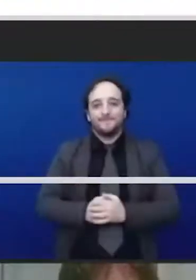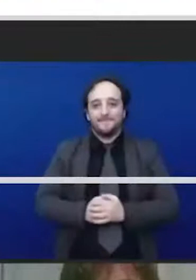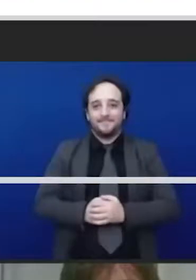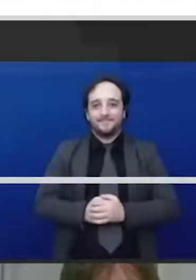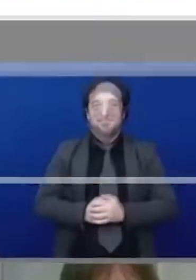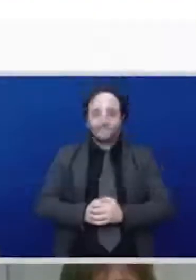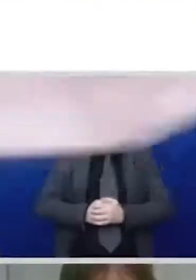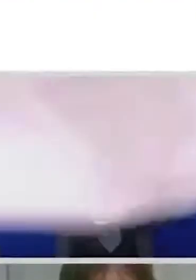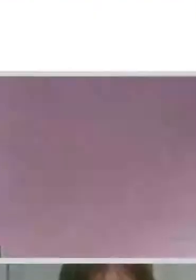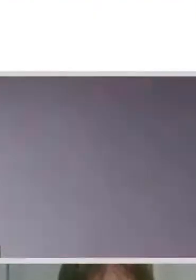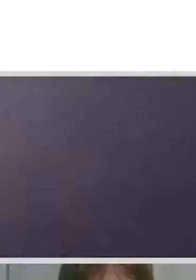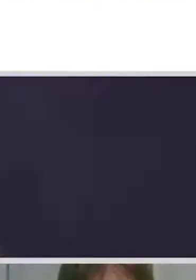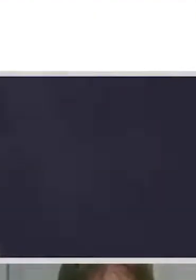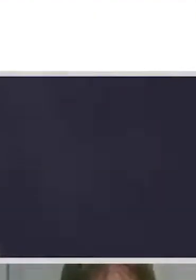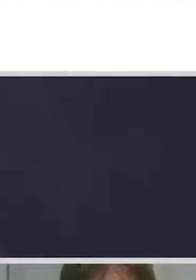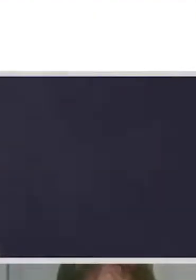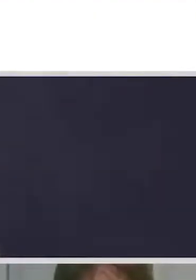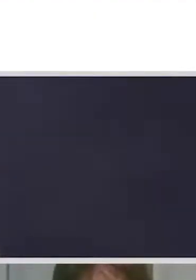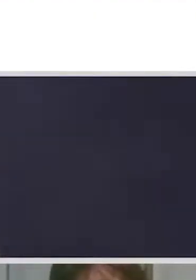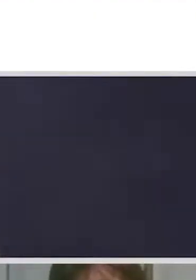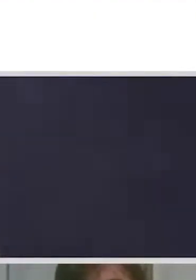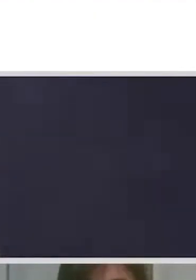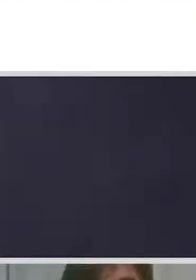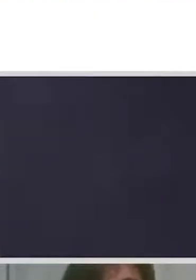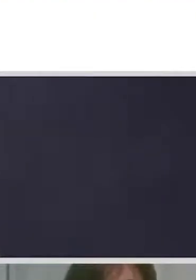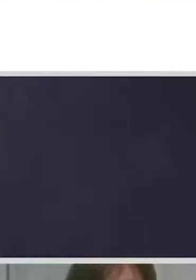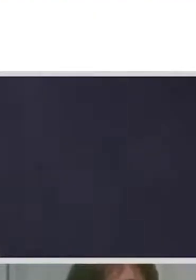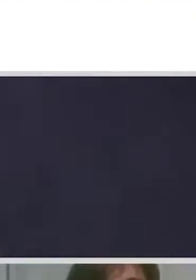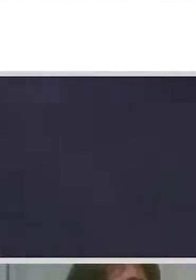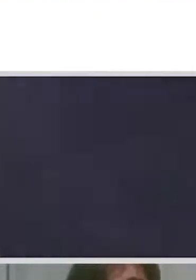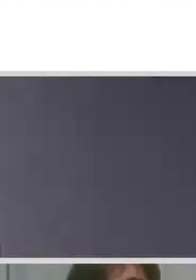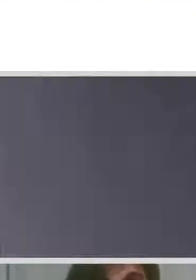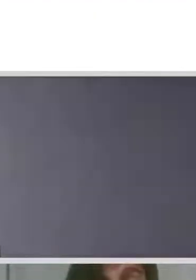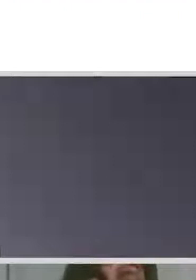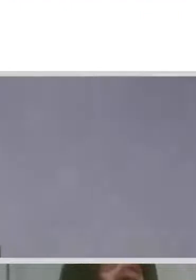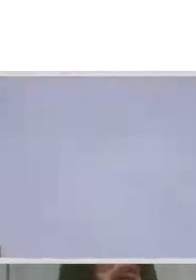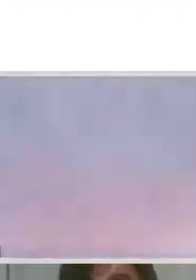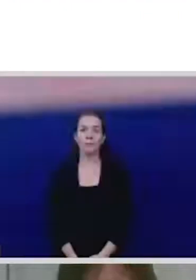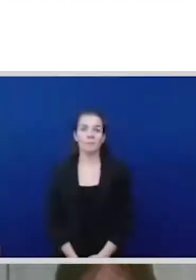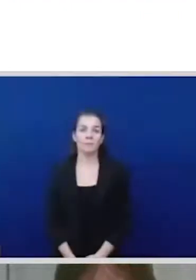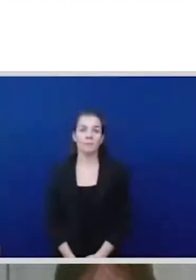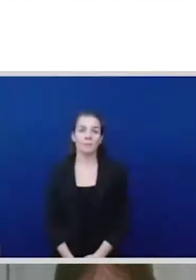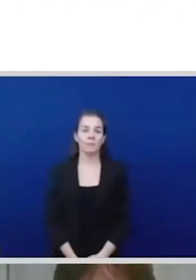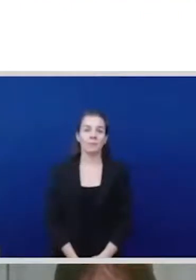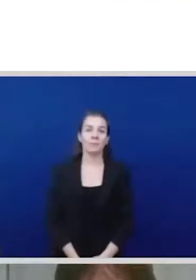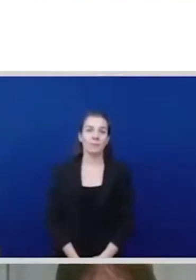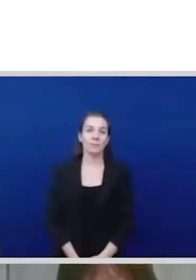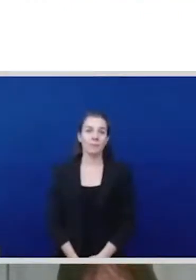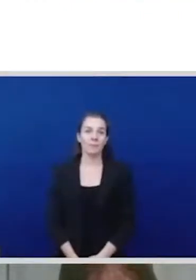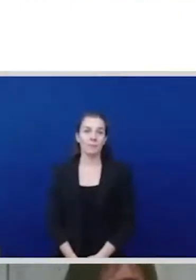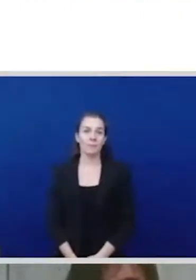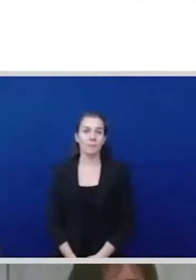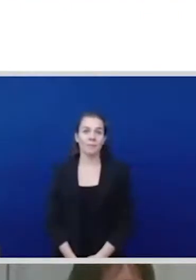guiding principles in this moment of the gender generation equality forum but also in this